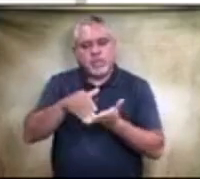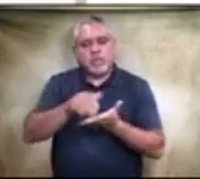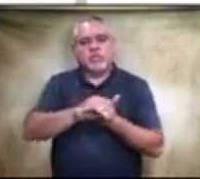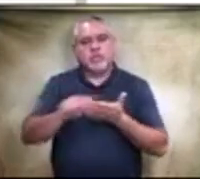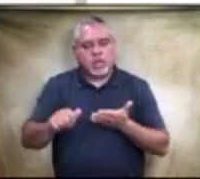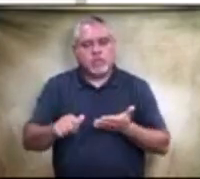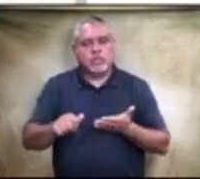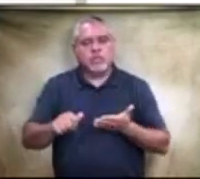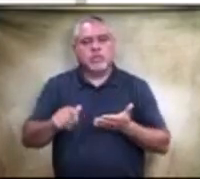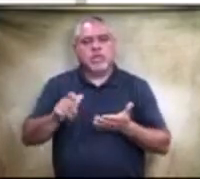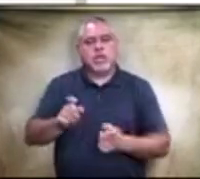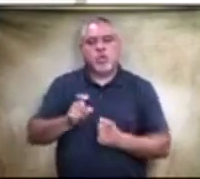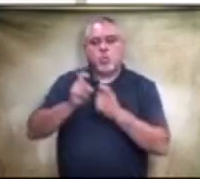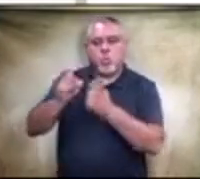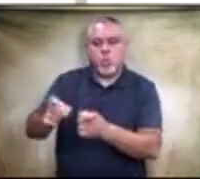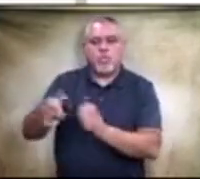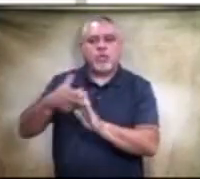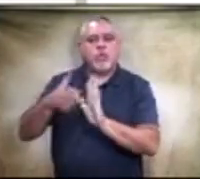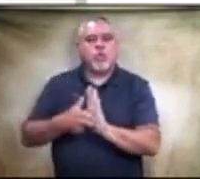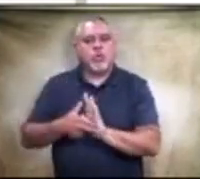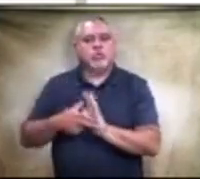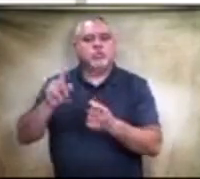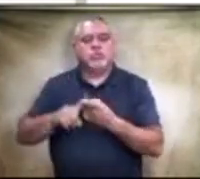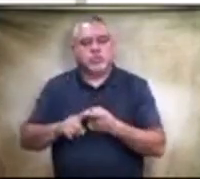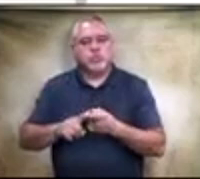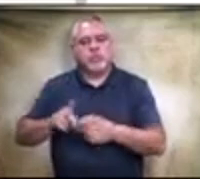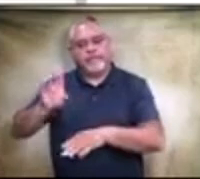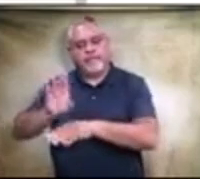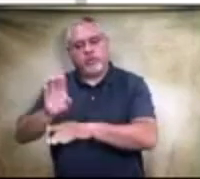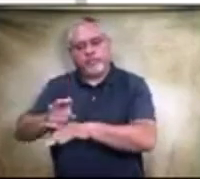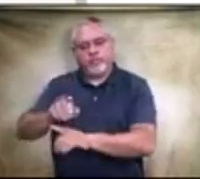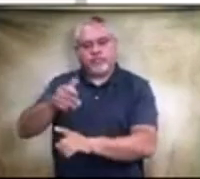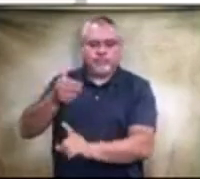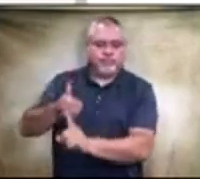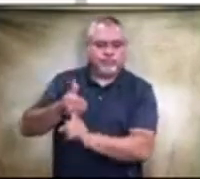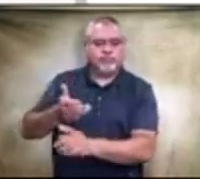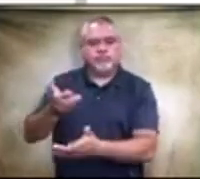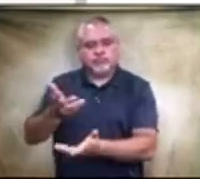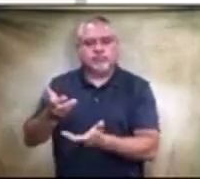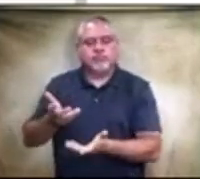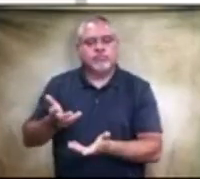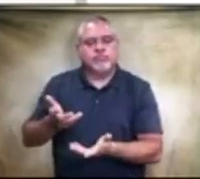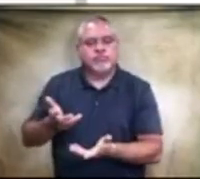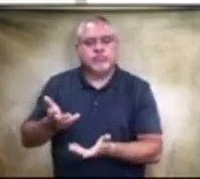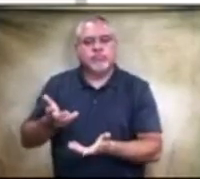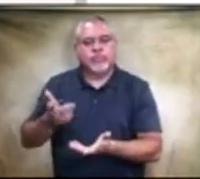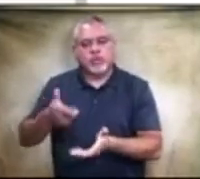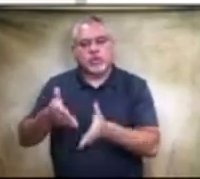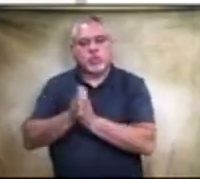awarding this contract to the firm that's, that's, that's requested today.